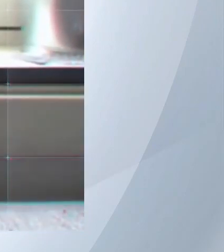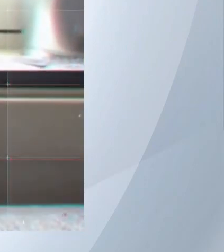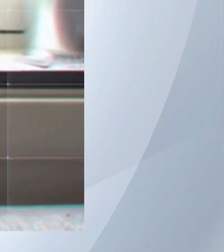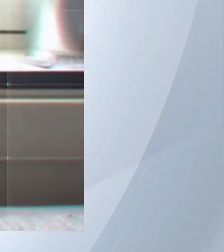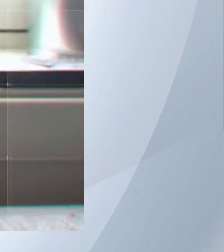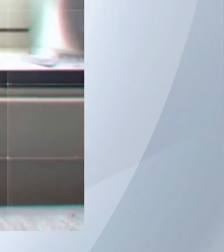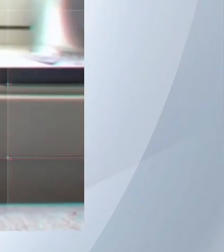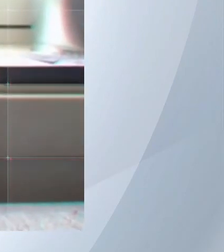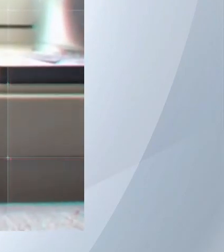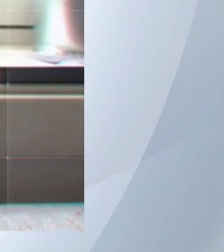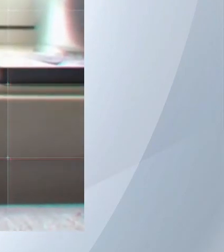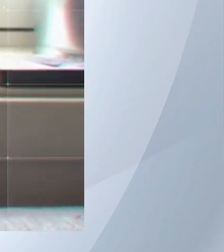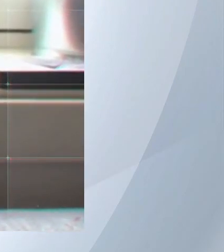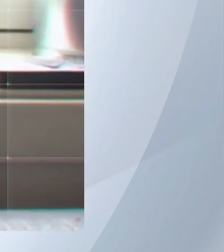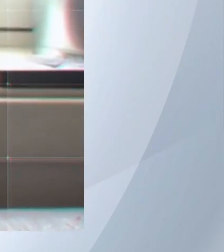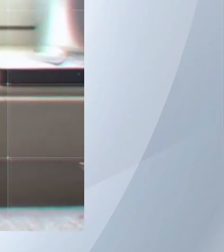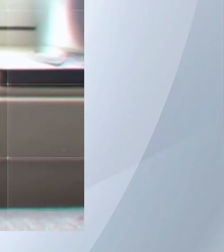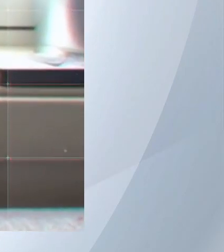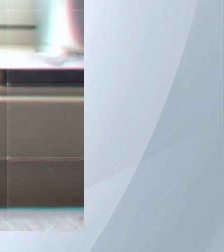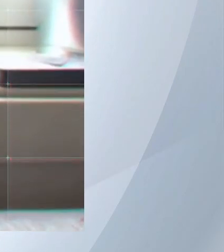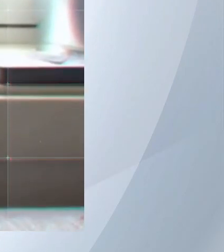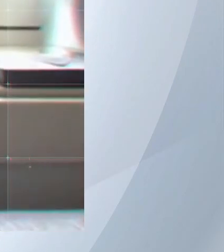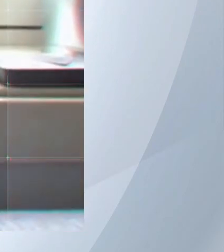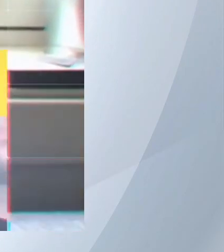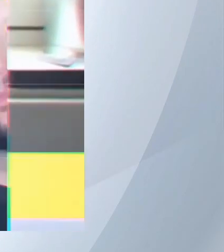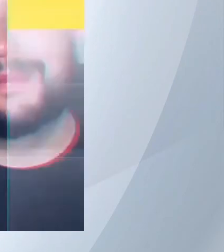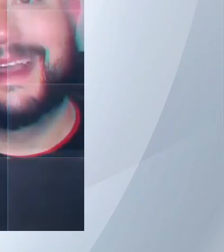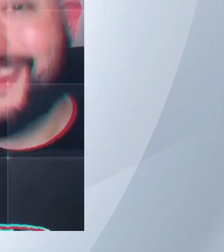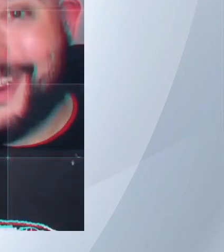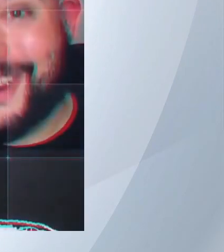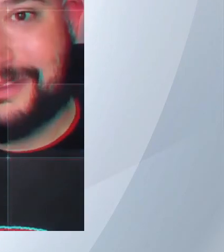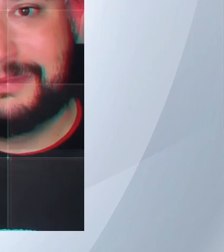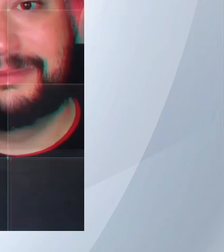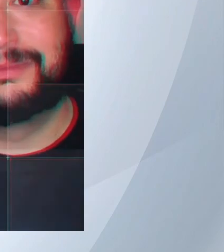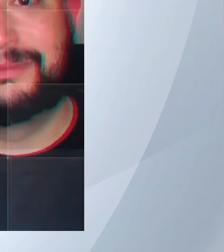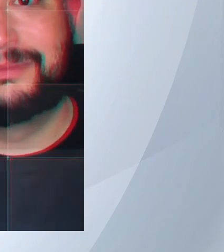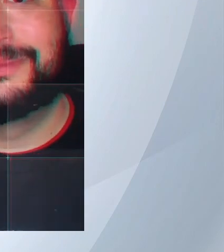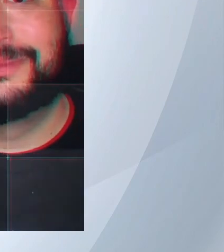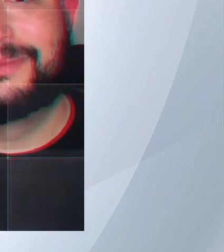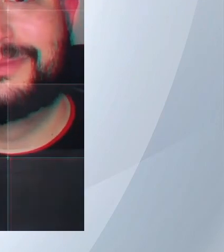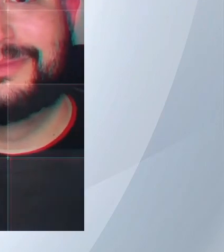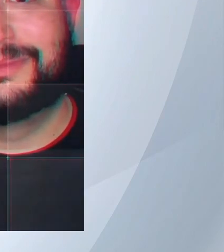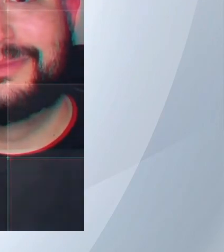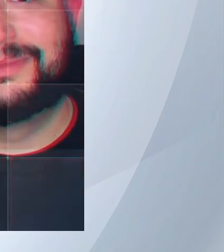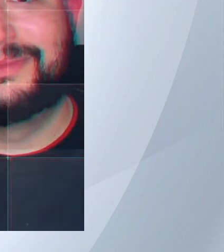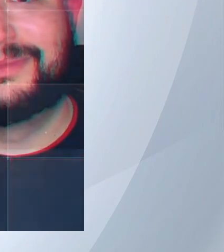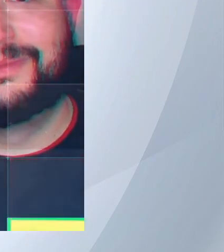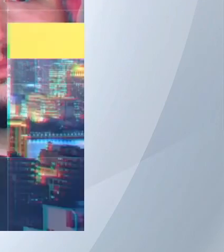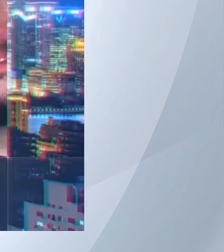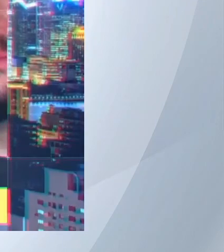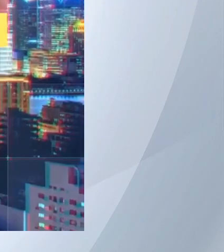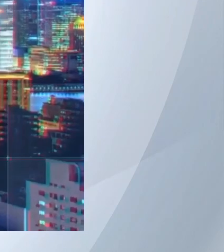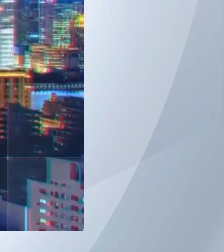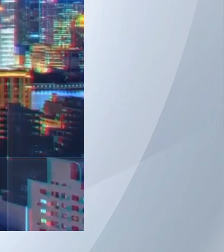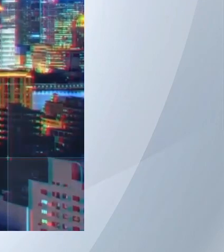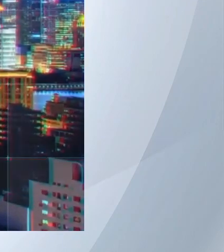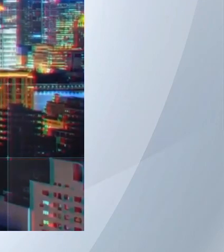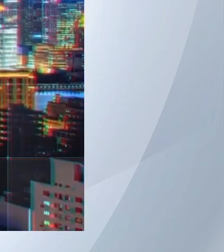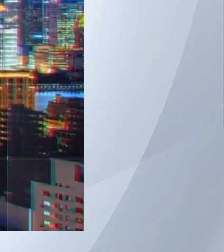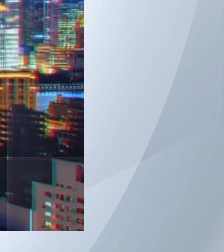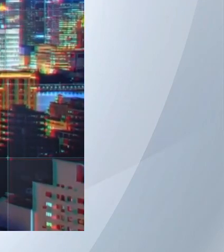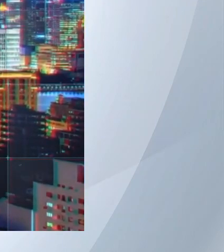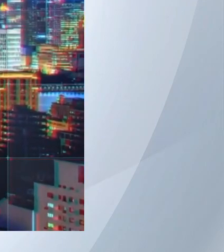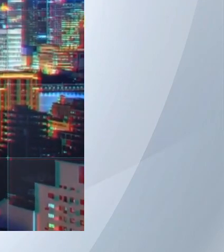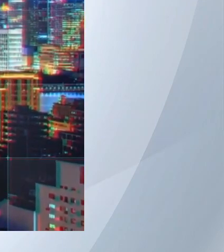Ik ben Rubey Jayinkabana van de Filmen. Hey, daar. Hallo. Ik ben Sylvain Tampere, in Argentina. Hallo. Ik ben wel.